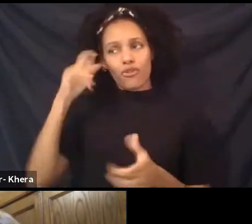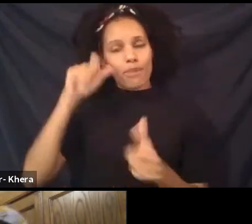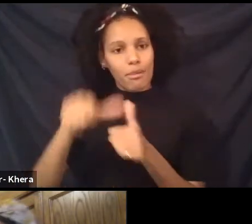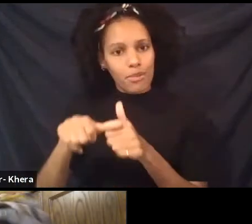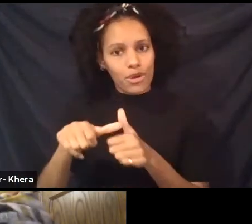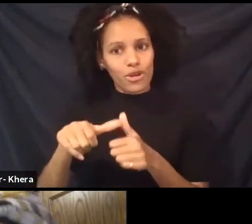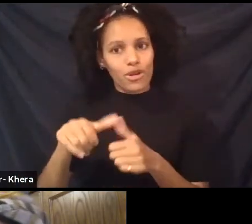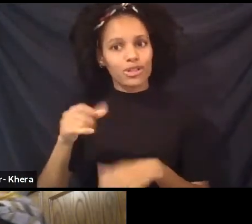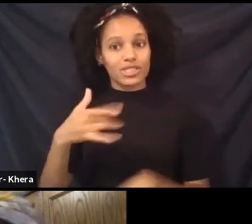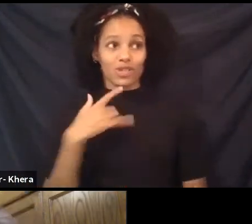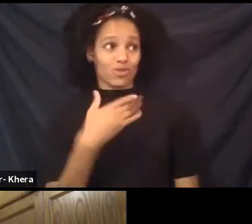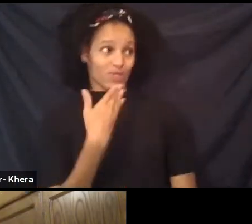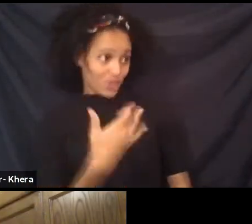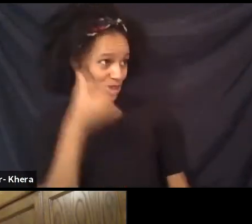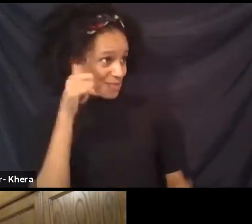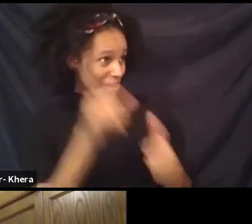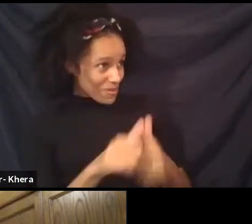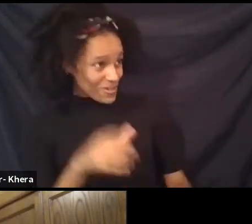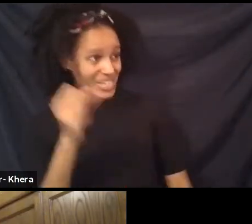You got a good memory. Okay.